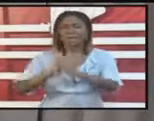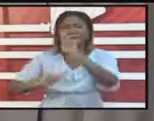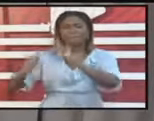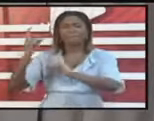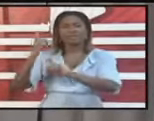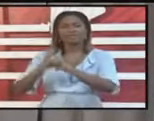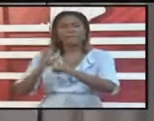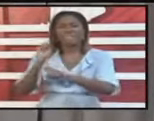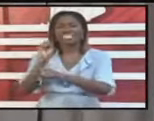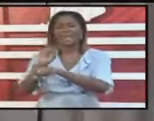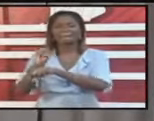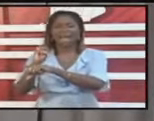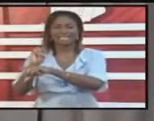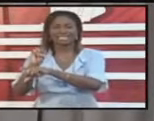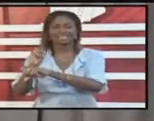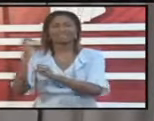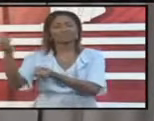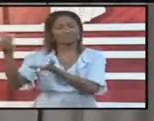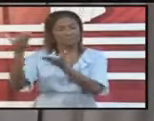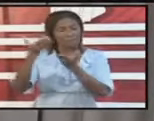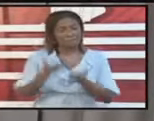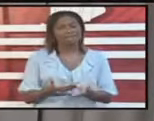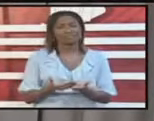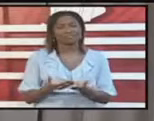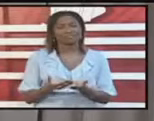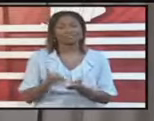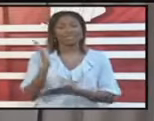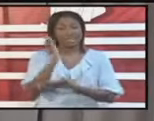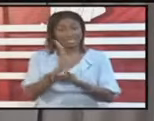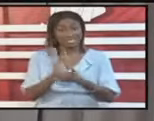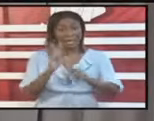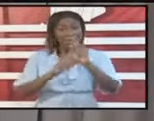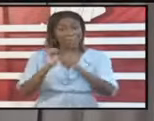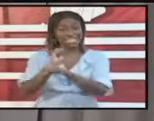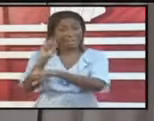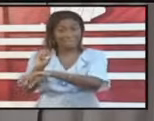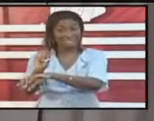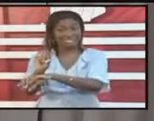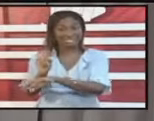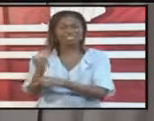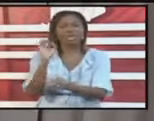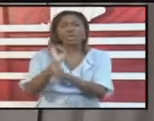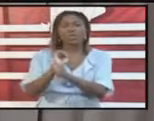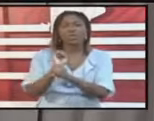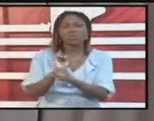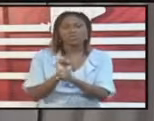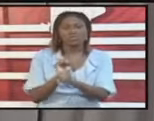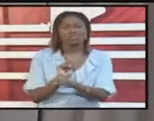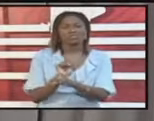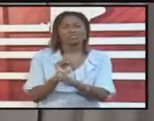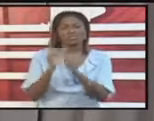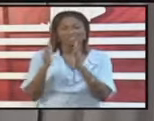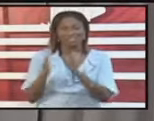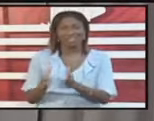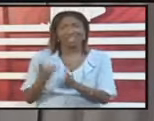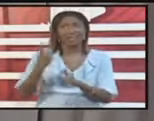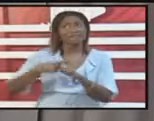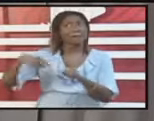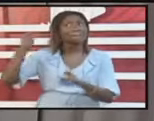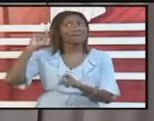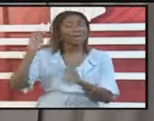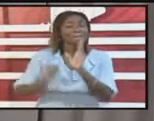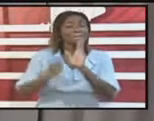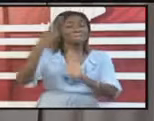approvals. Some of these persons in St Martin, I'll let you all know, our MIC workers who have been there since March